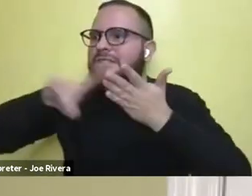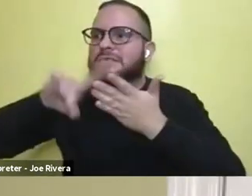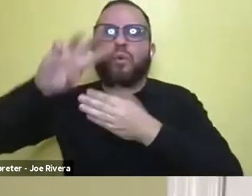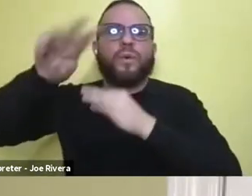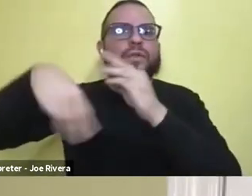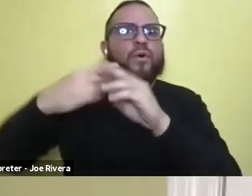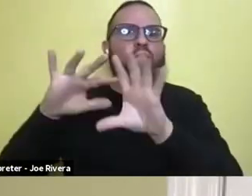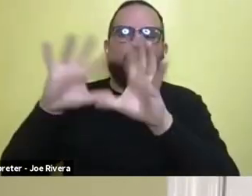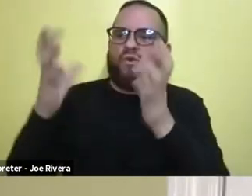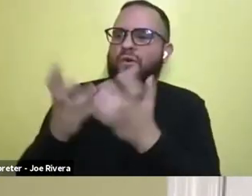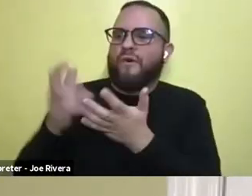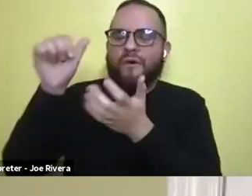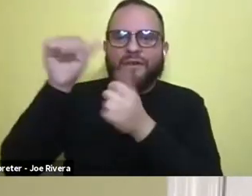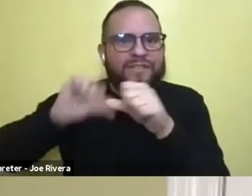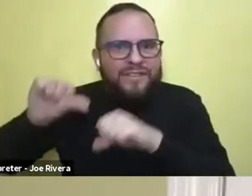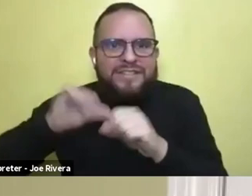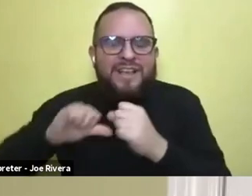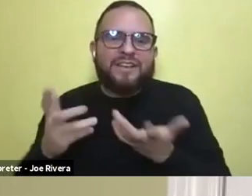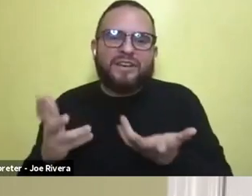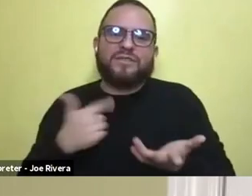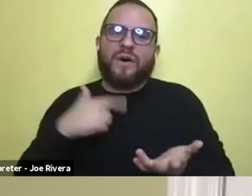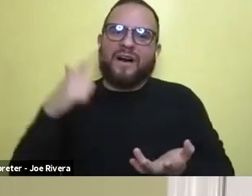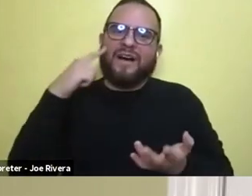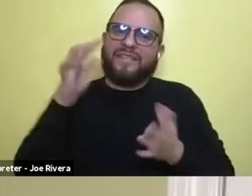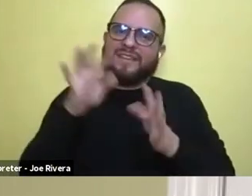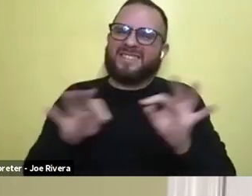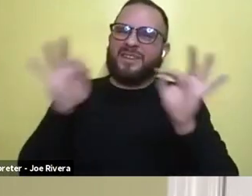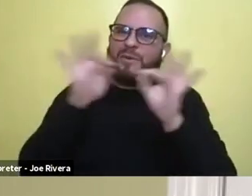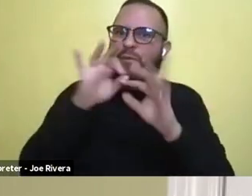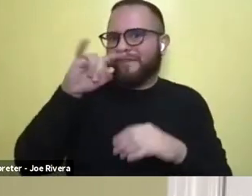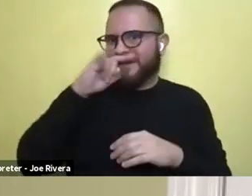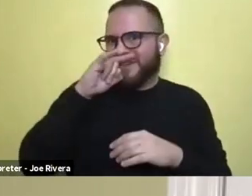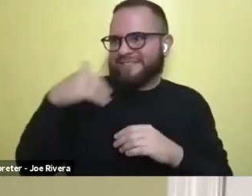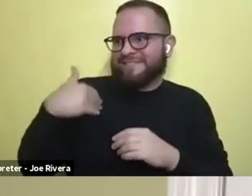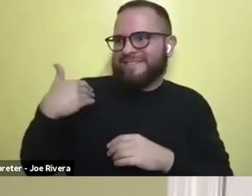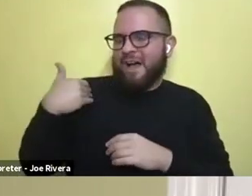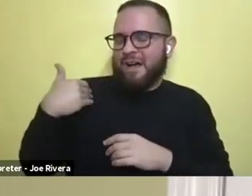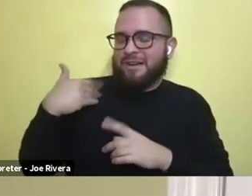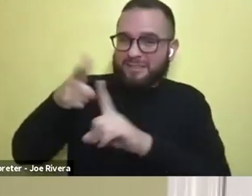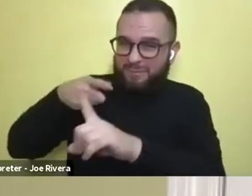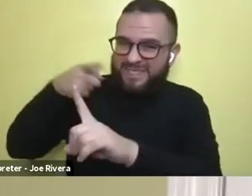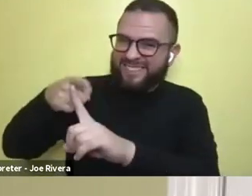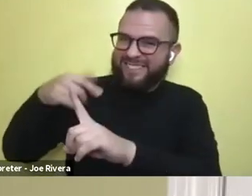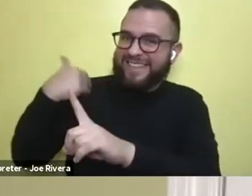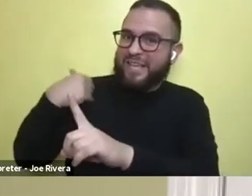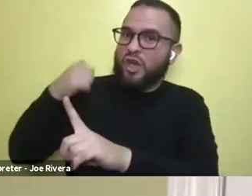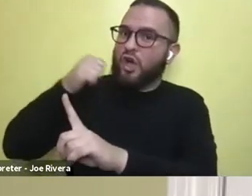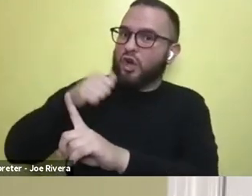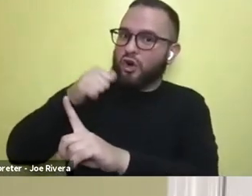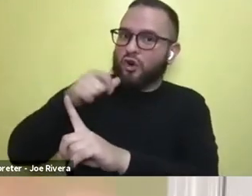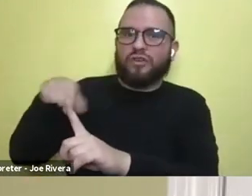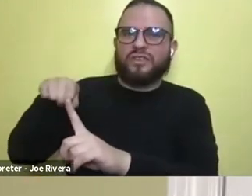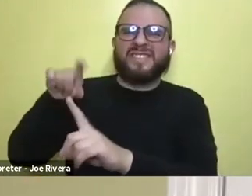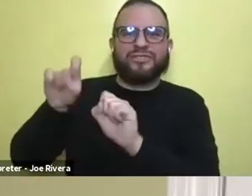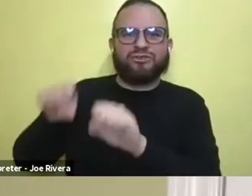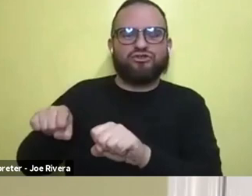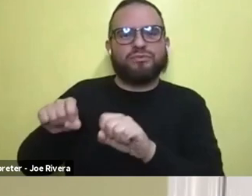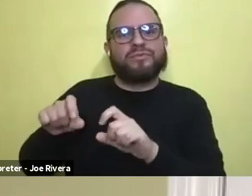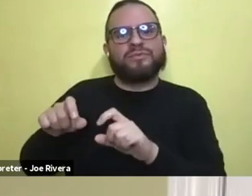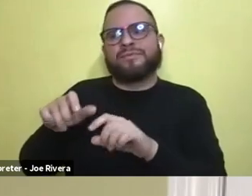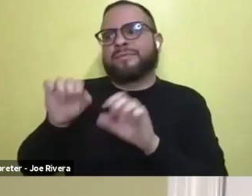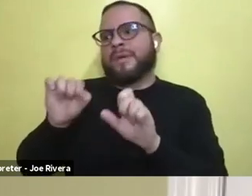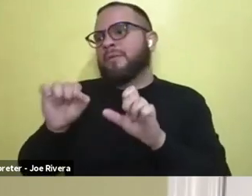it's, it's really important for, uh, young kids, specifically young girls to be able to, you know, see that